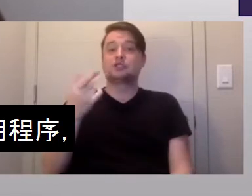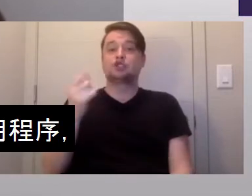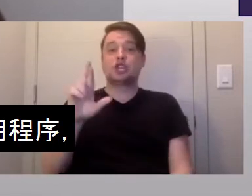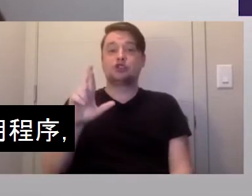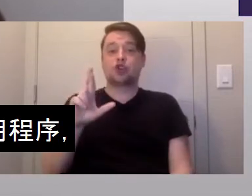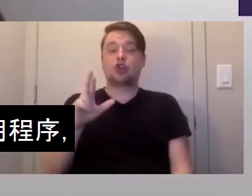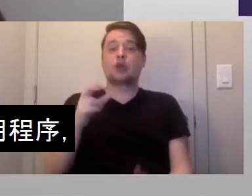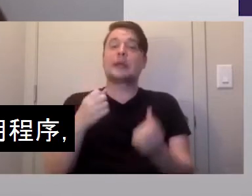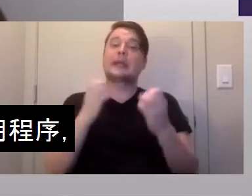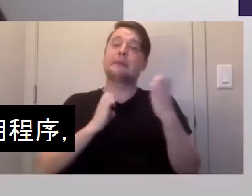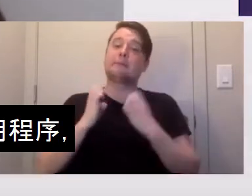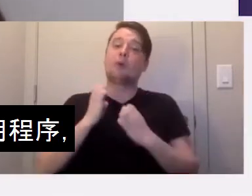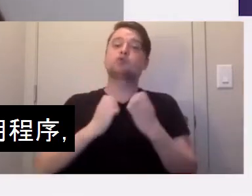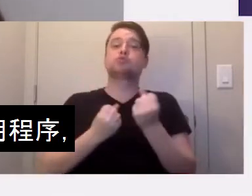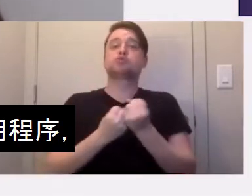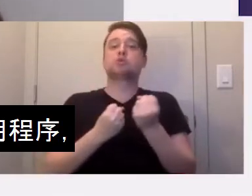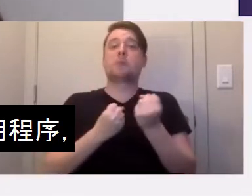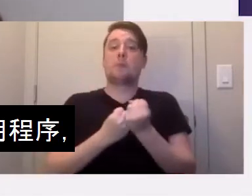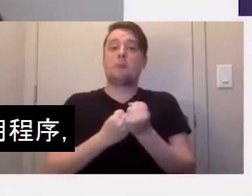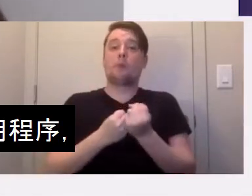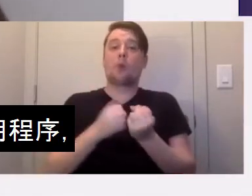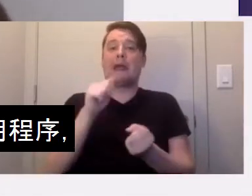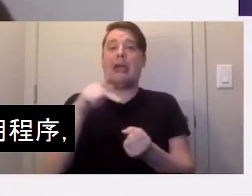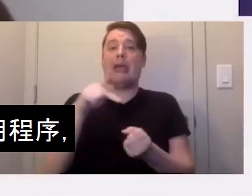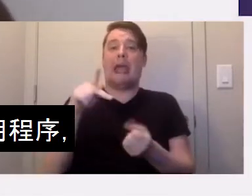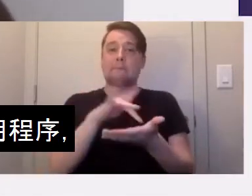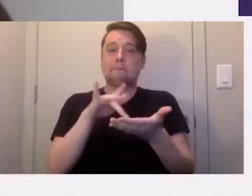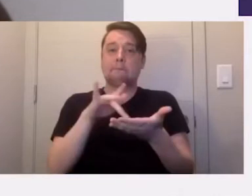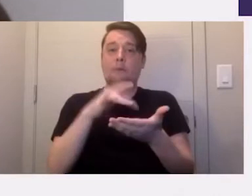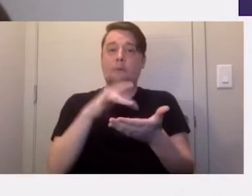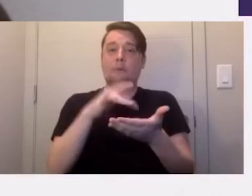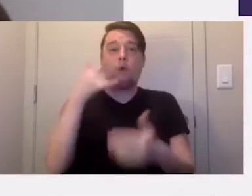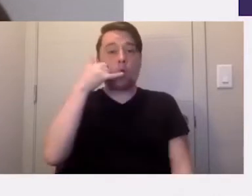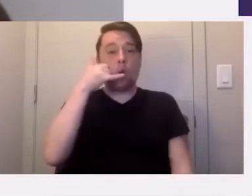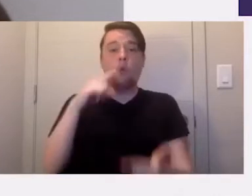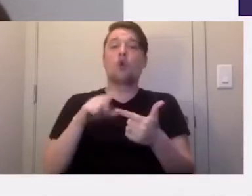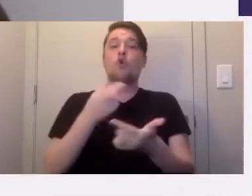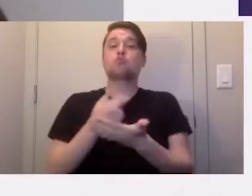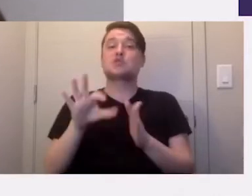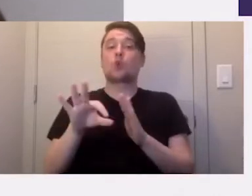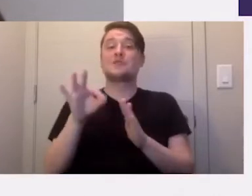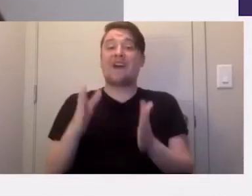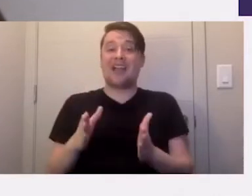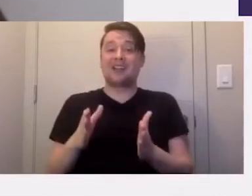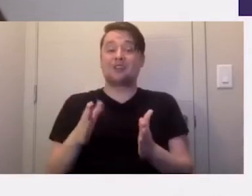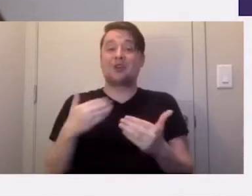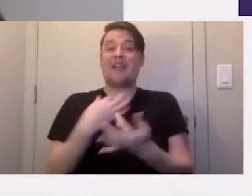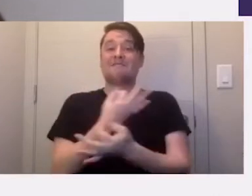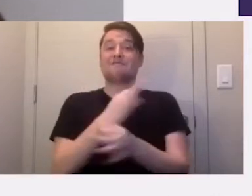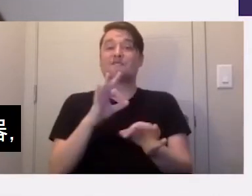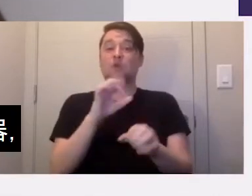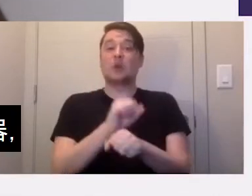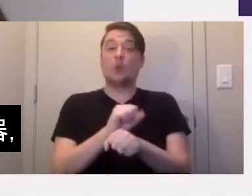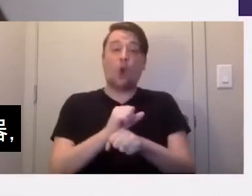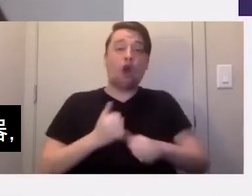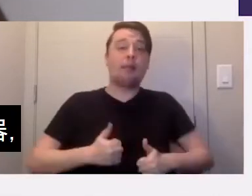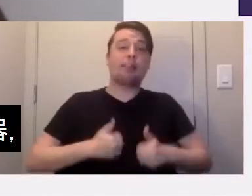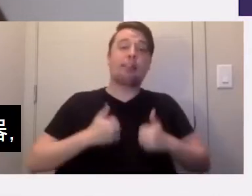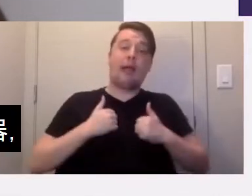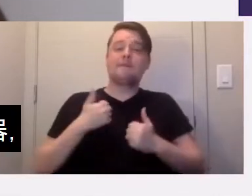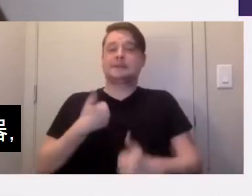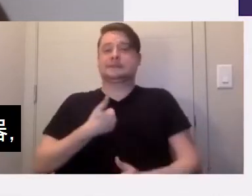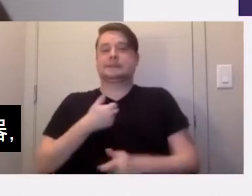support app for touchscreen phones, Resource Finder, which features free work, life, or self-care